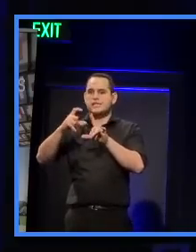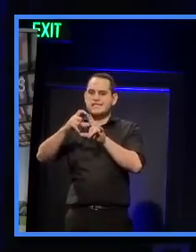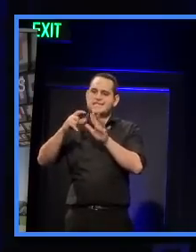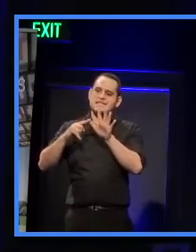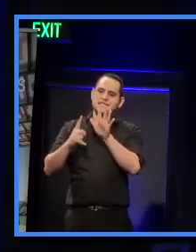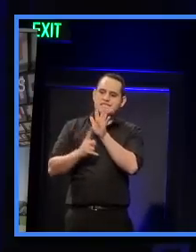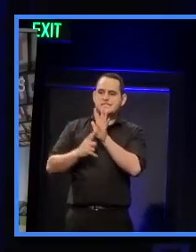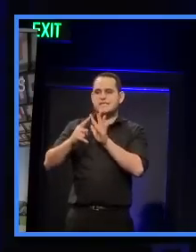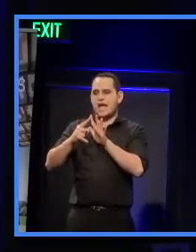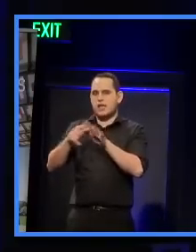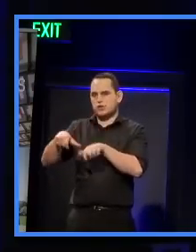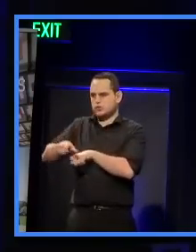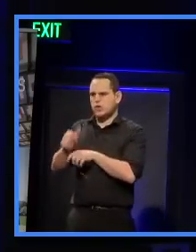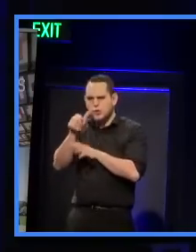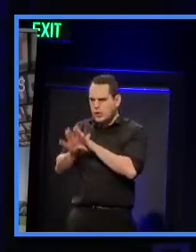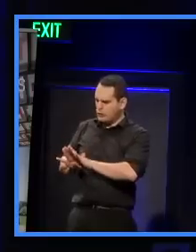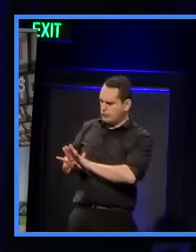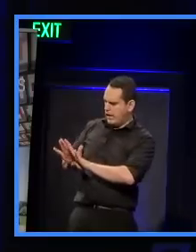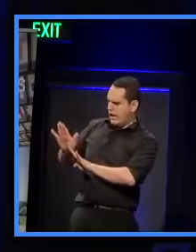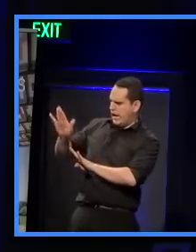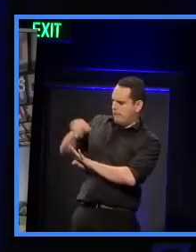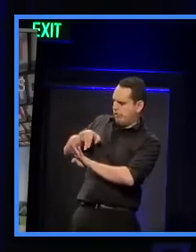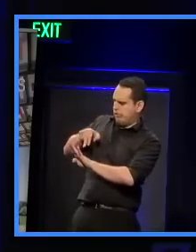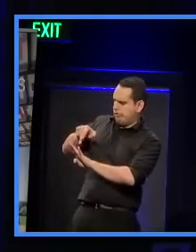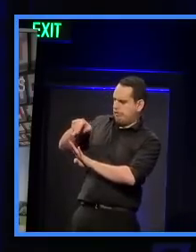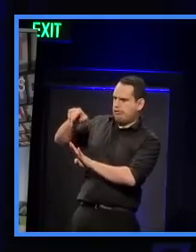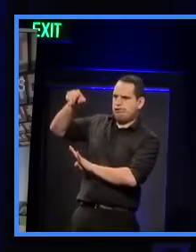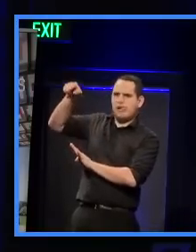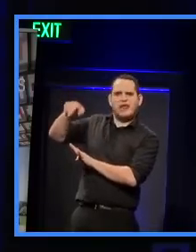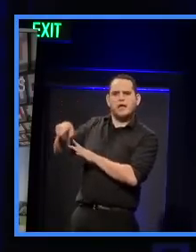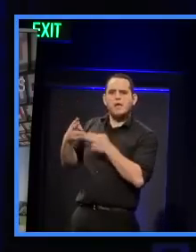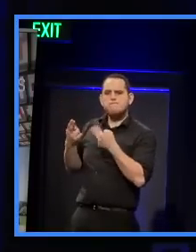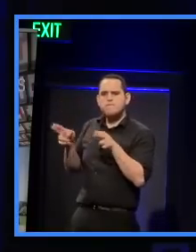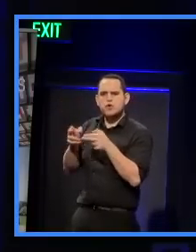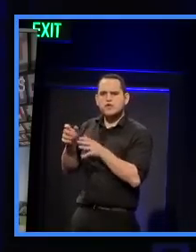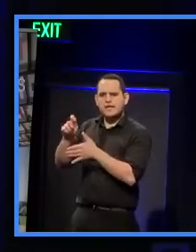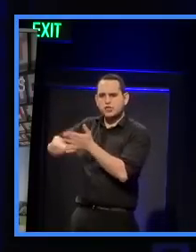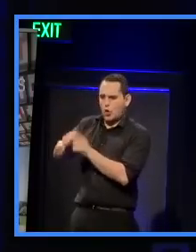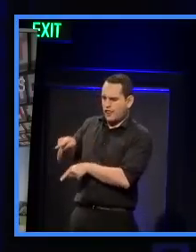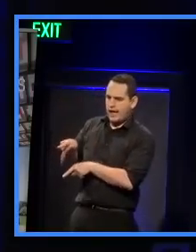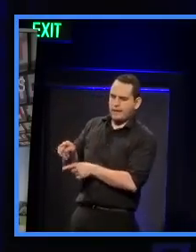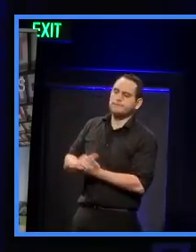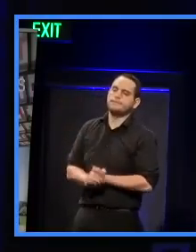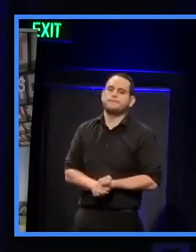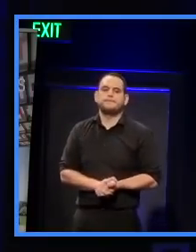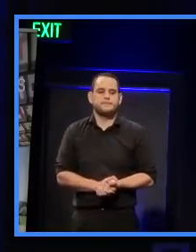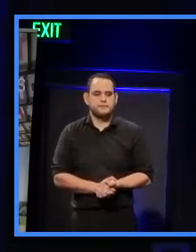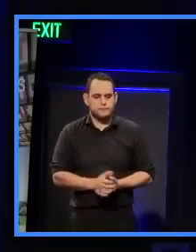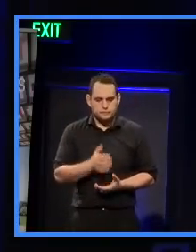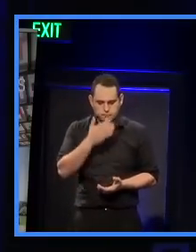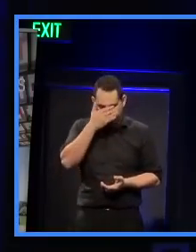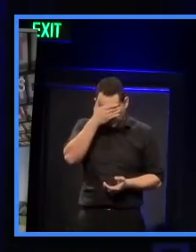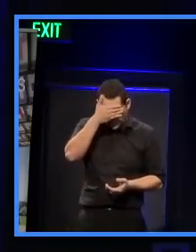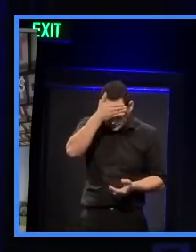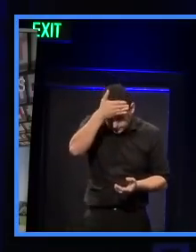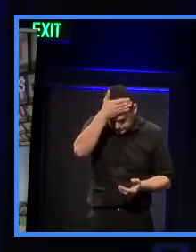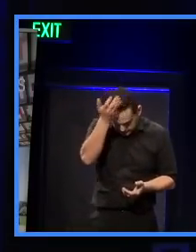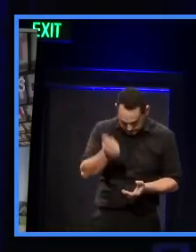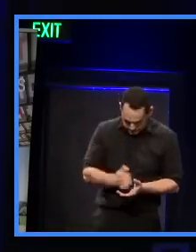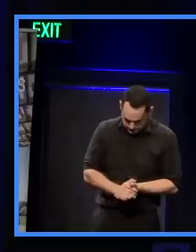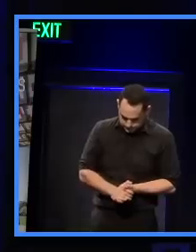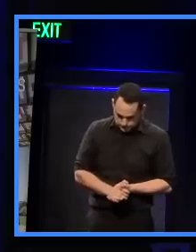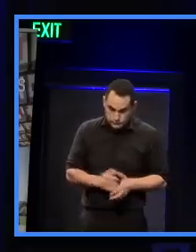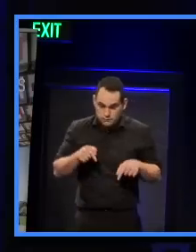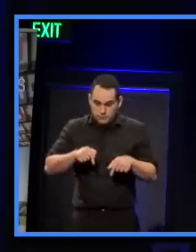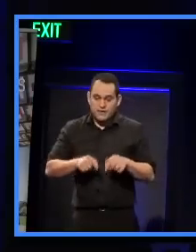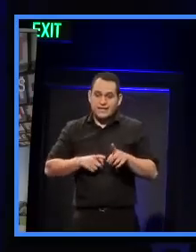those are the ones out the back of those very steep streets out the back of real groovy. So we're seeing huge shifts in terms of what this central part of